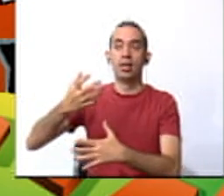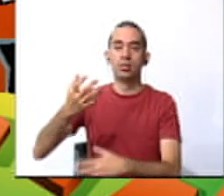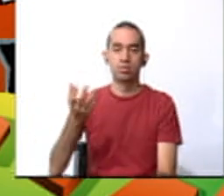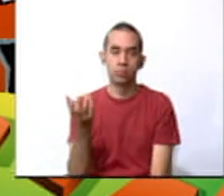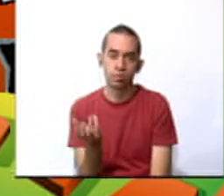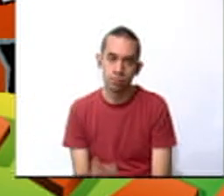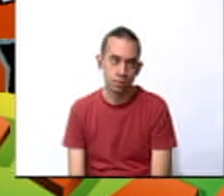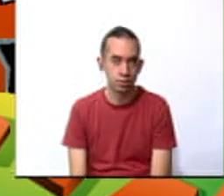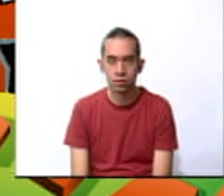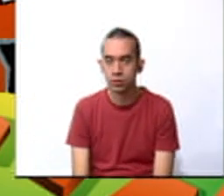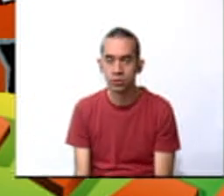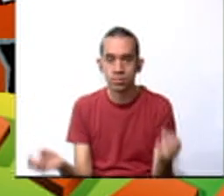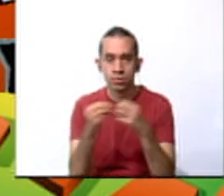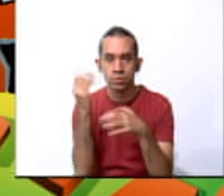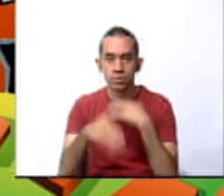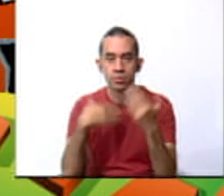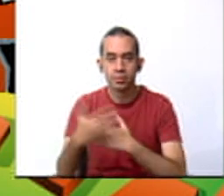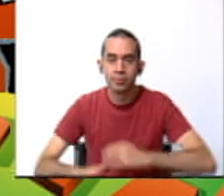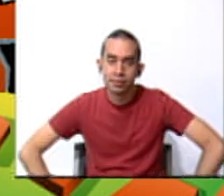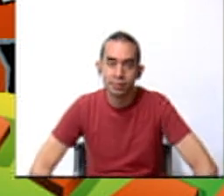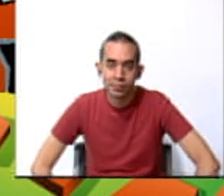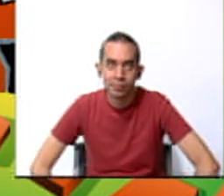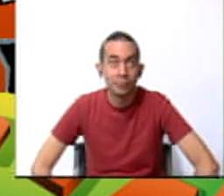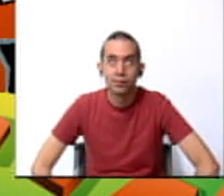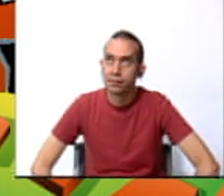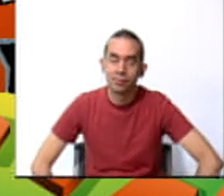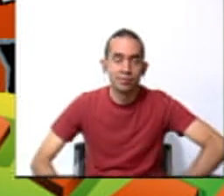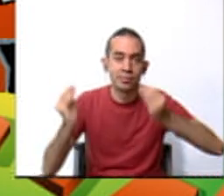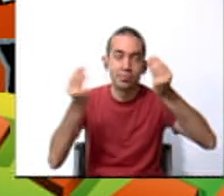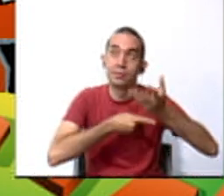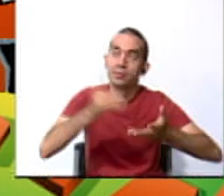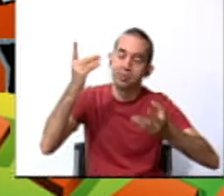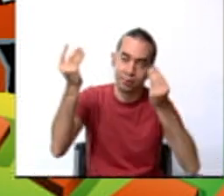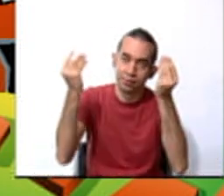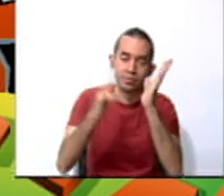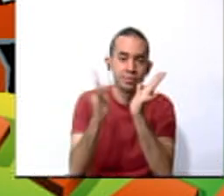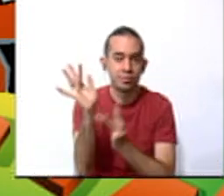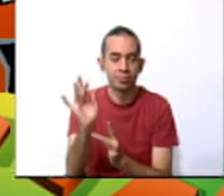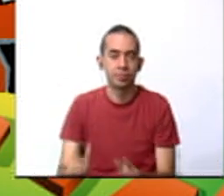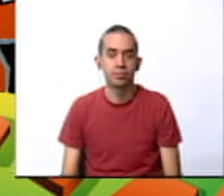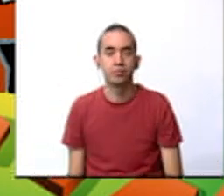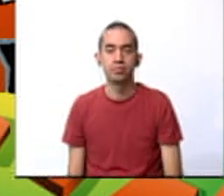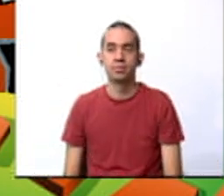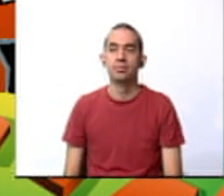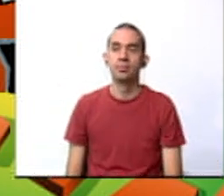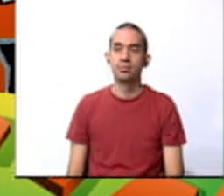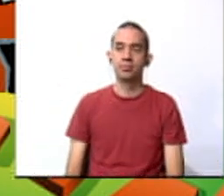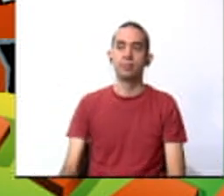Come on. More toilet paper. Jesus Christ. And finally,